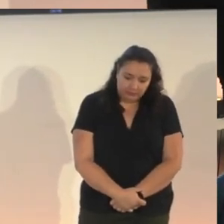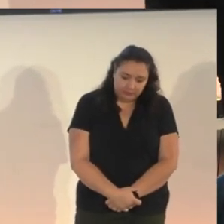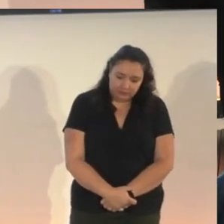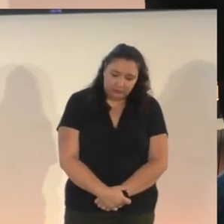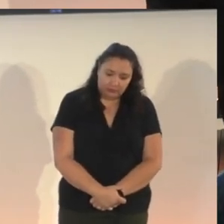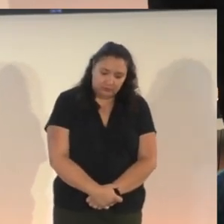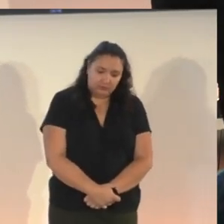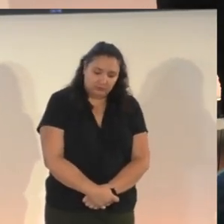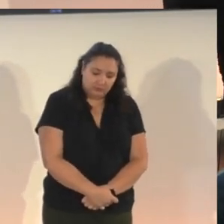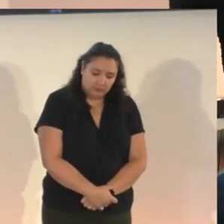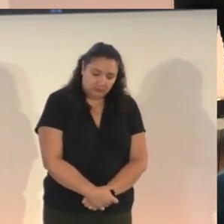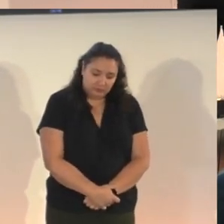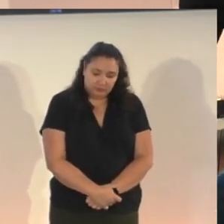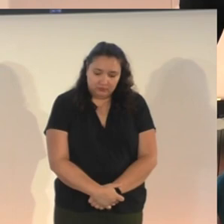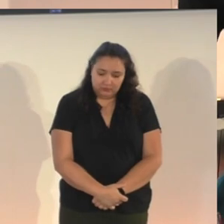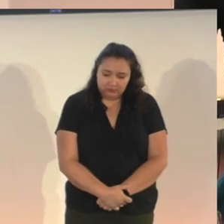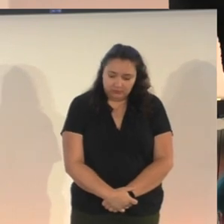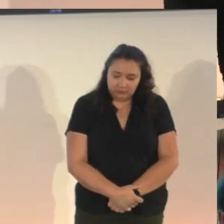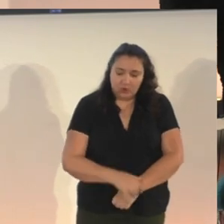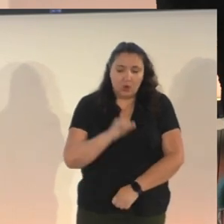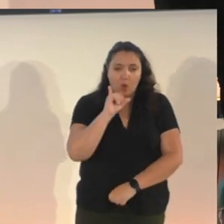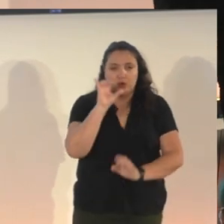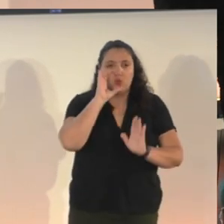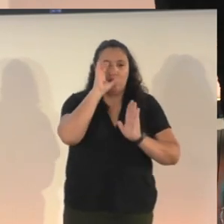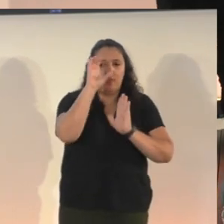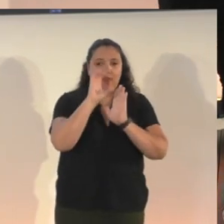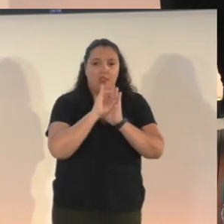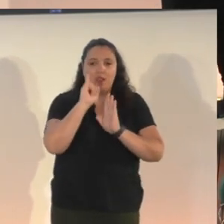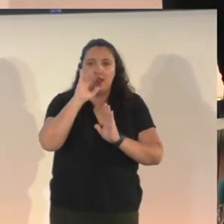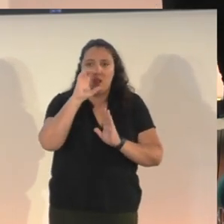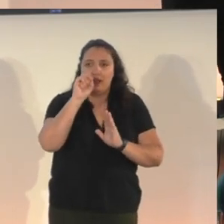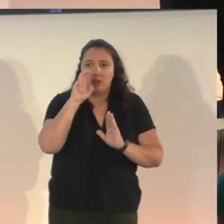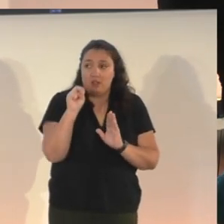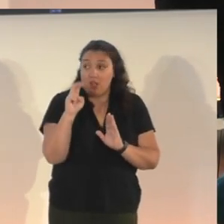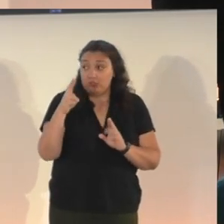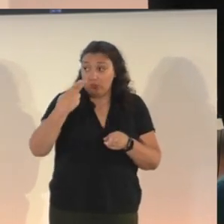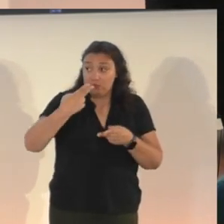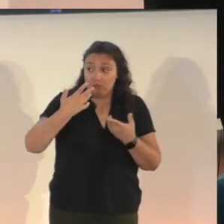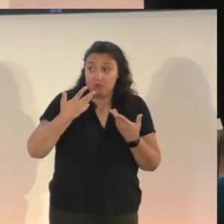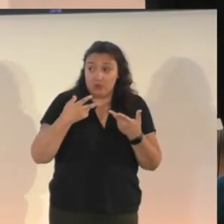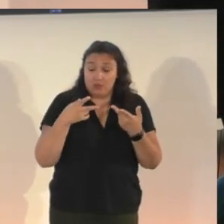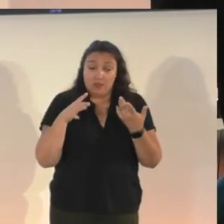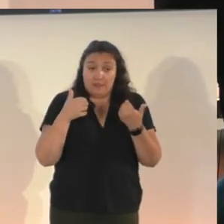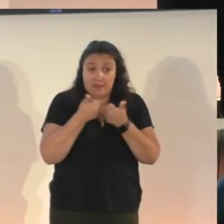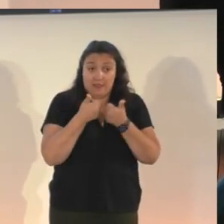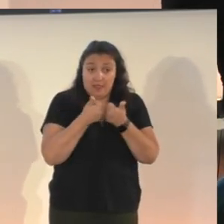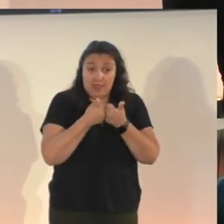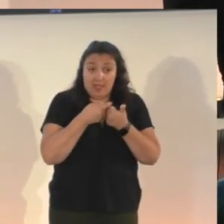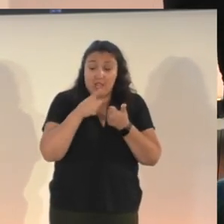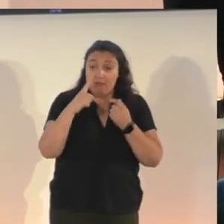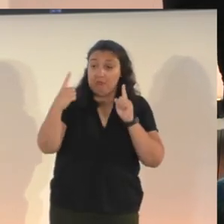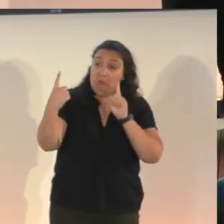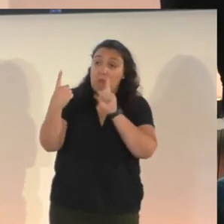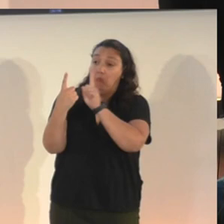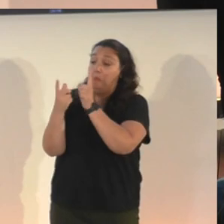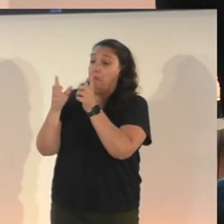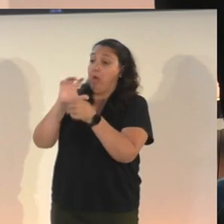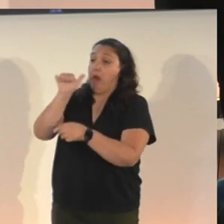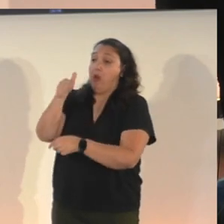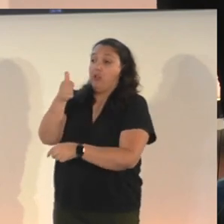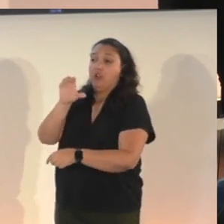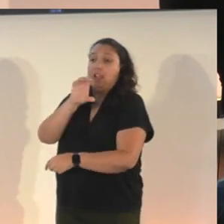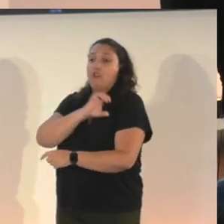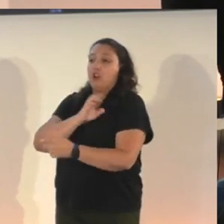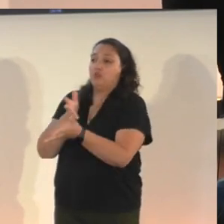Another place we have descriptions is on our icons. So in the game, players can communicate with other characters and the way